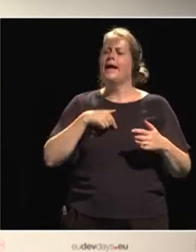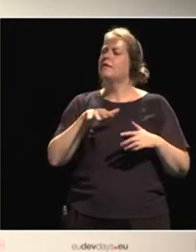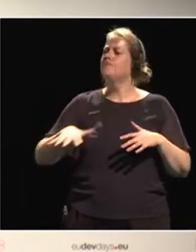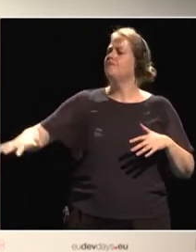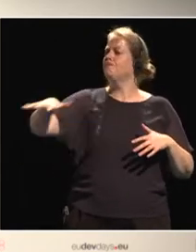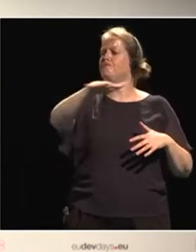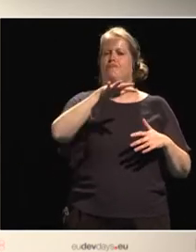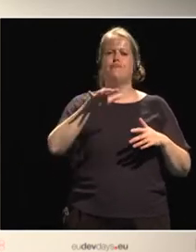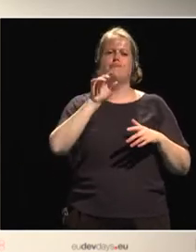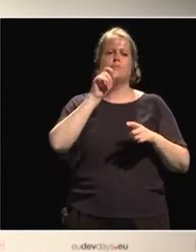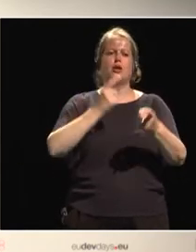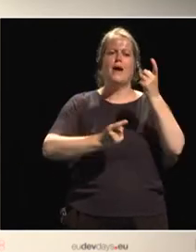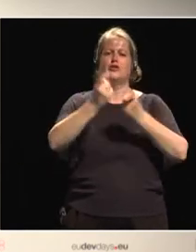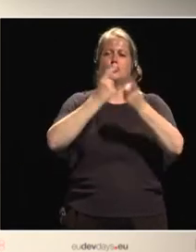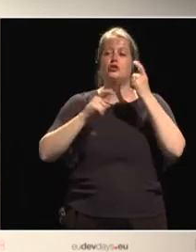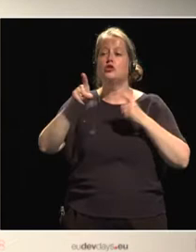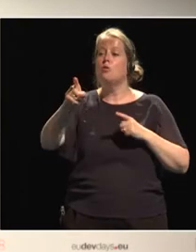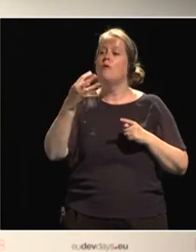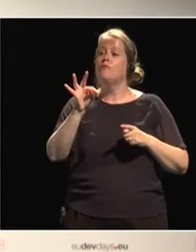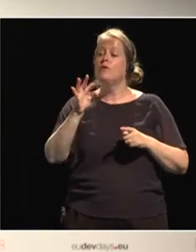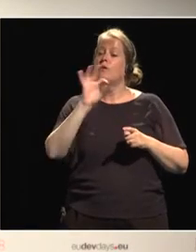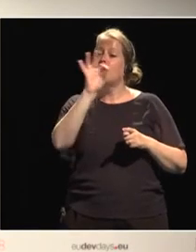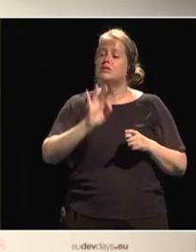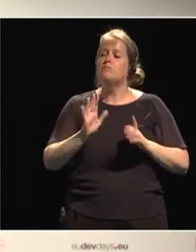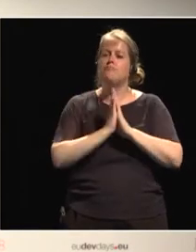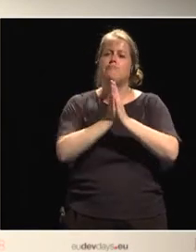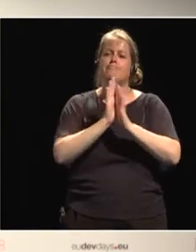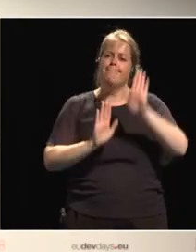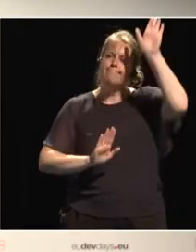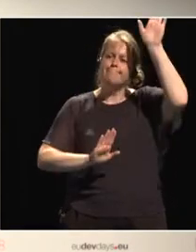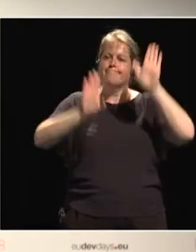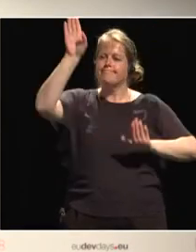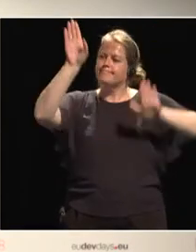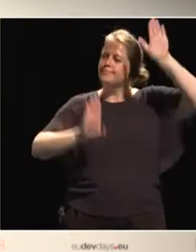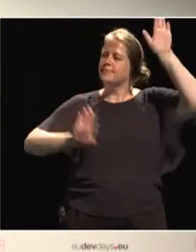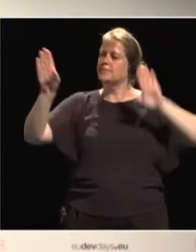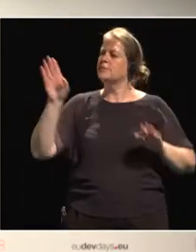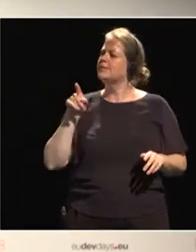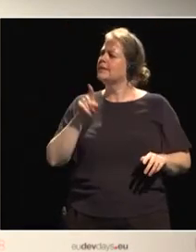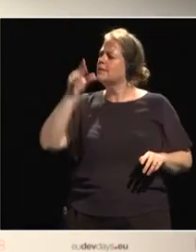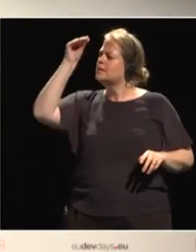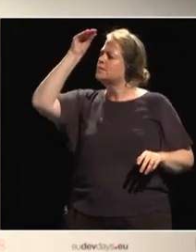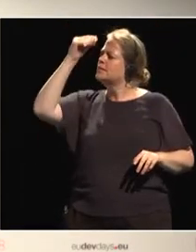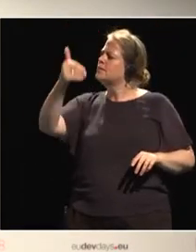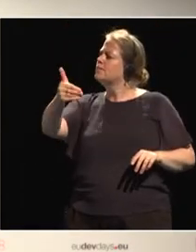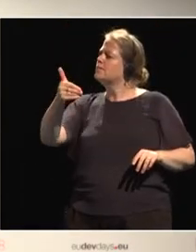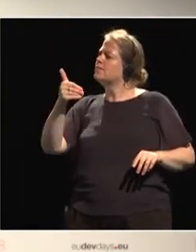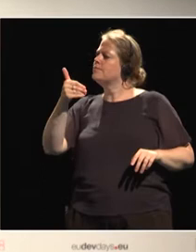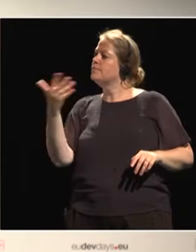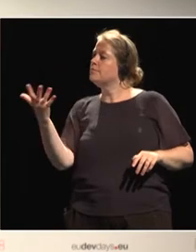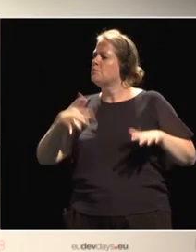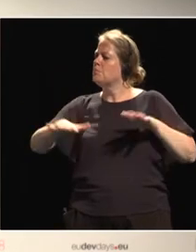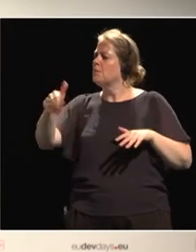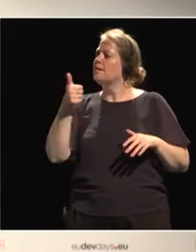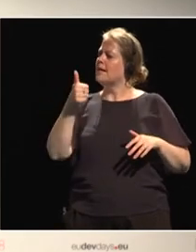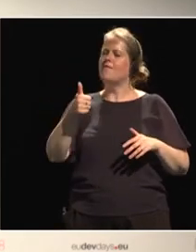I already... We'll do it on a hands-up basis. This gentleman in the front seat. Thank you. And perhaps you would like to introduce